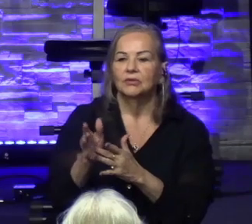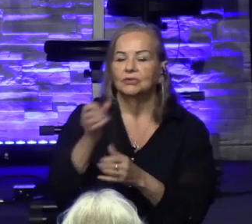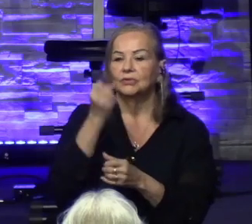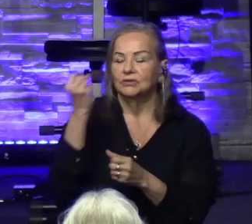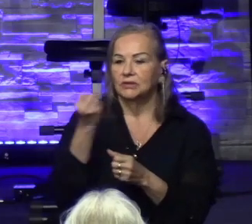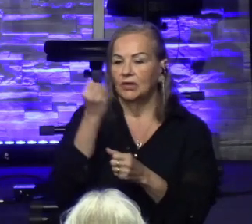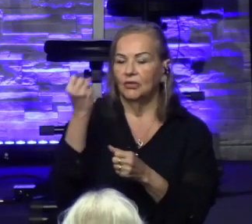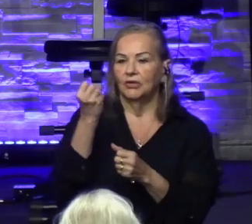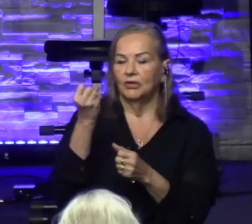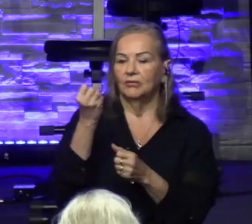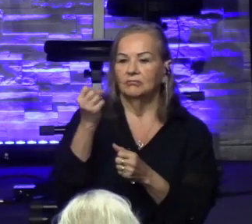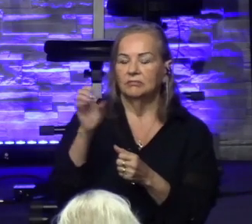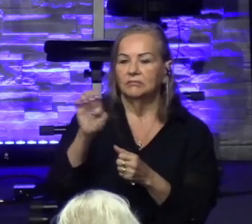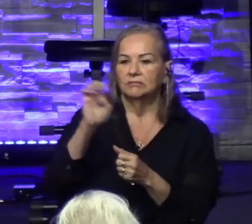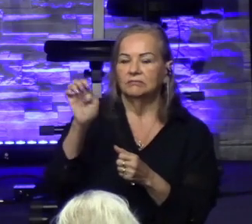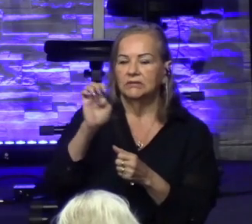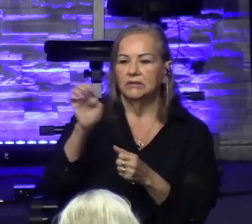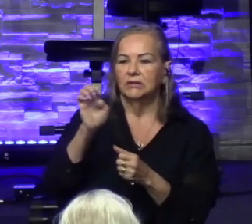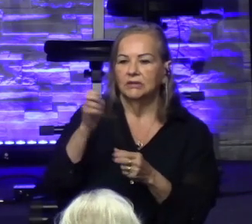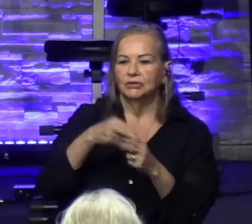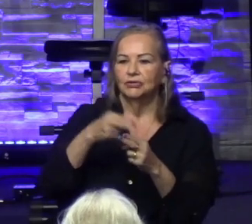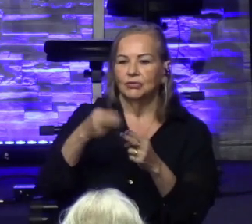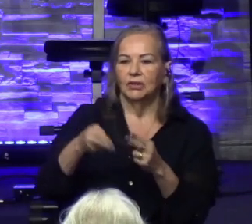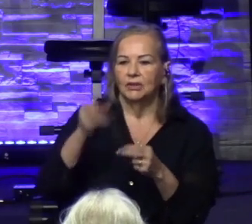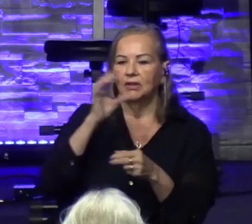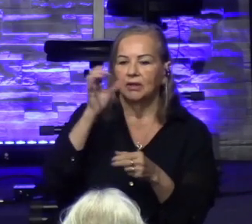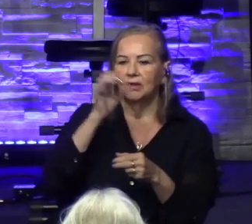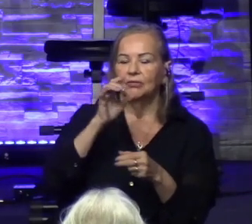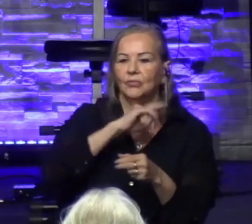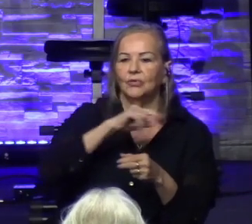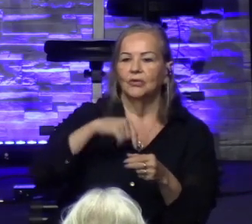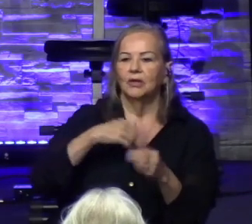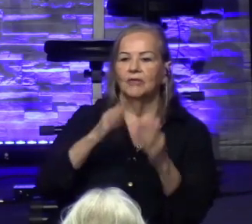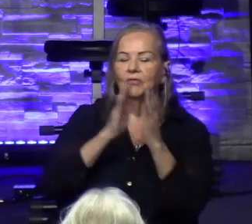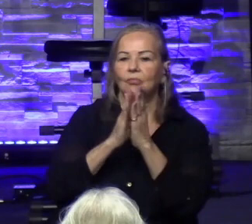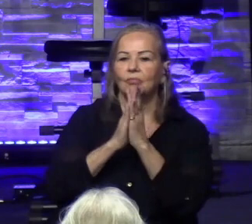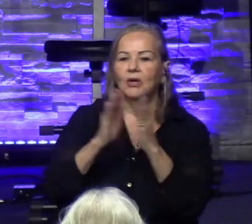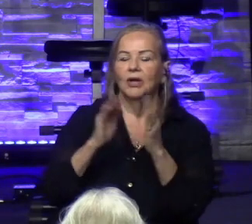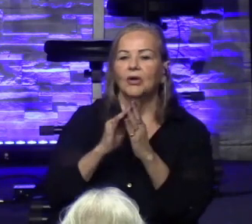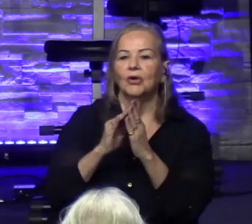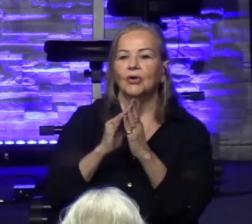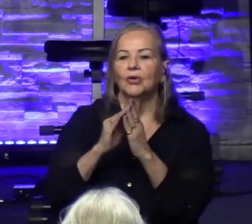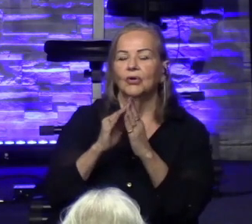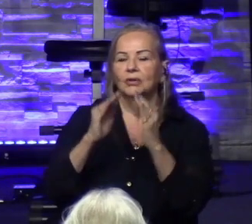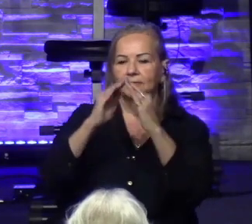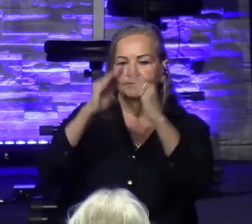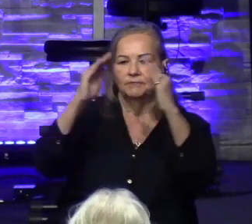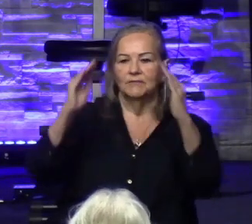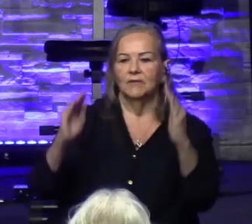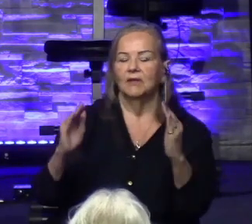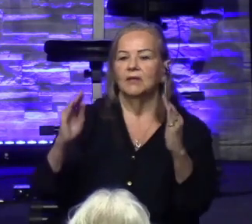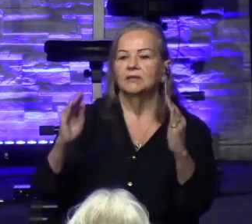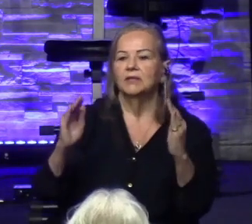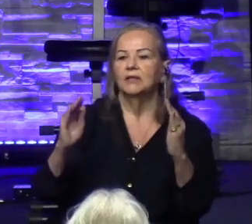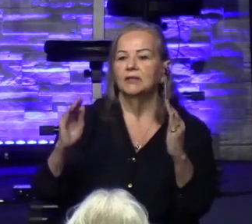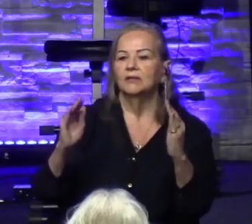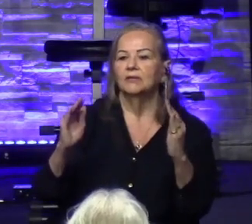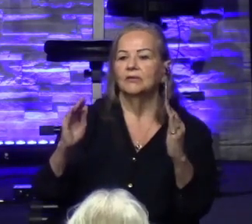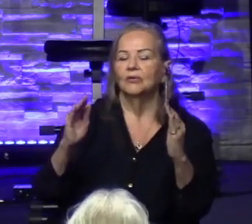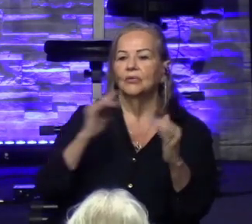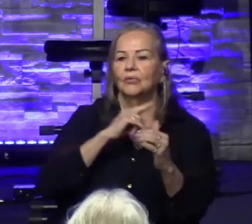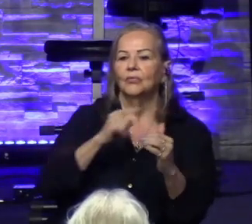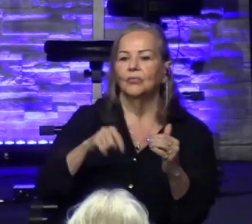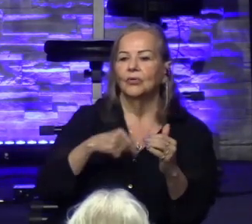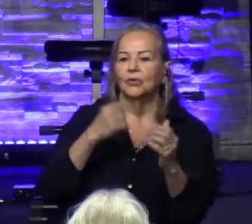Because we could do some battle right in Satan's front yard, right in the city that he wants to control.